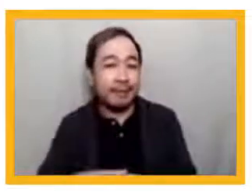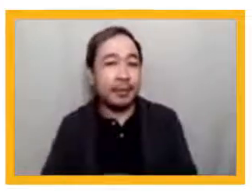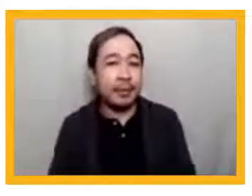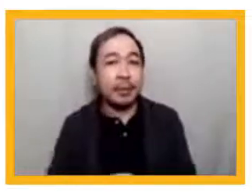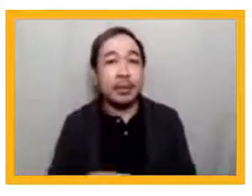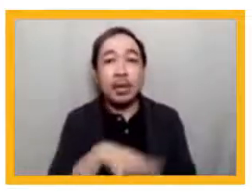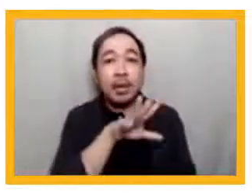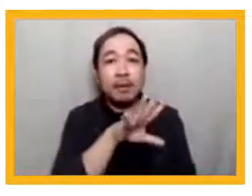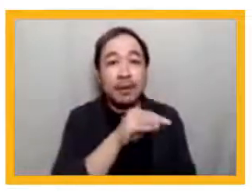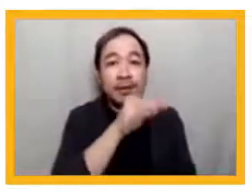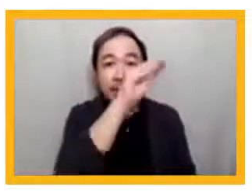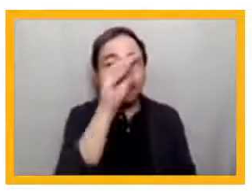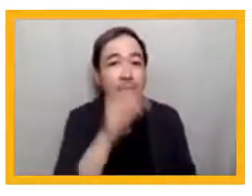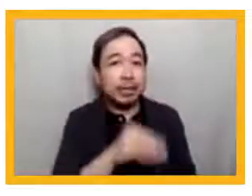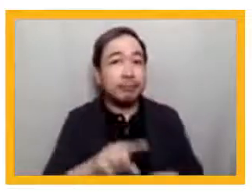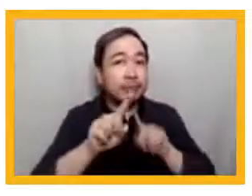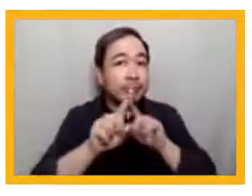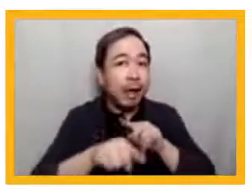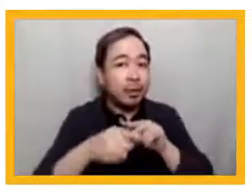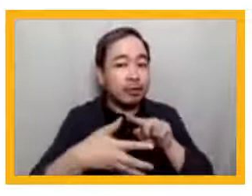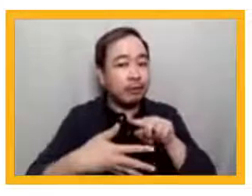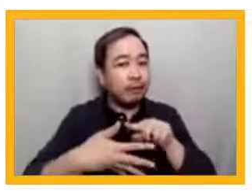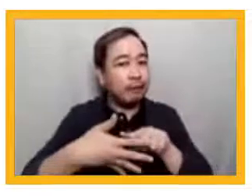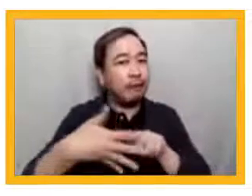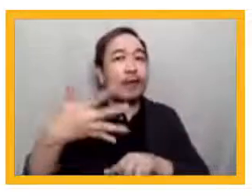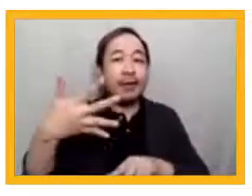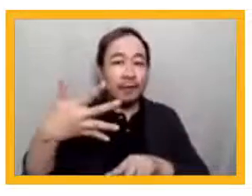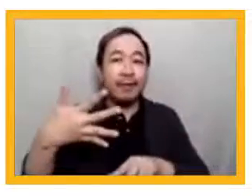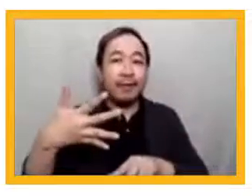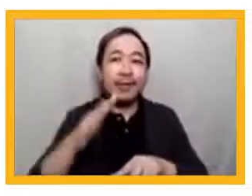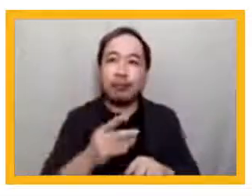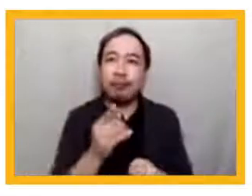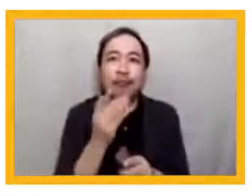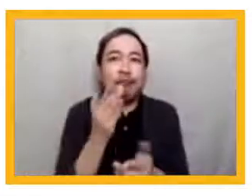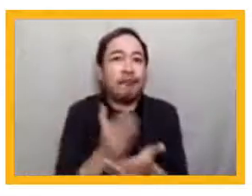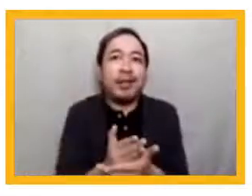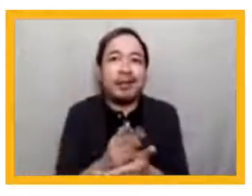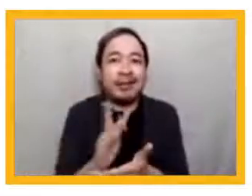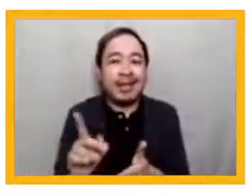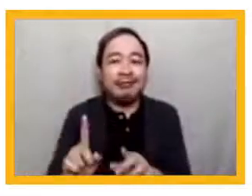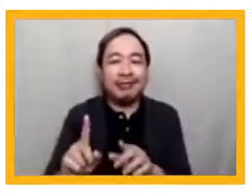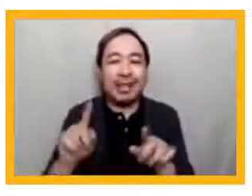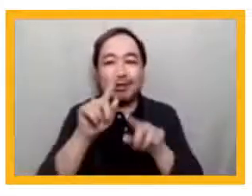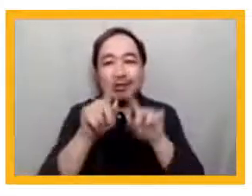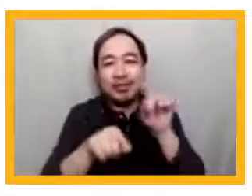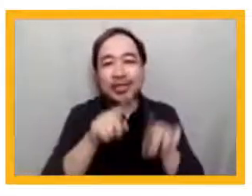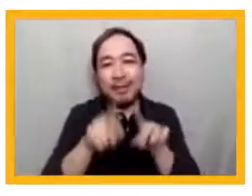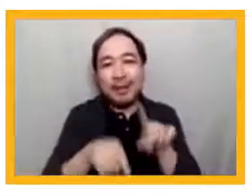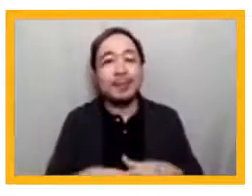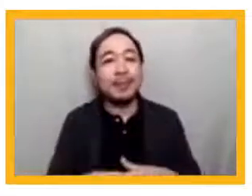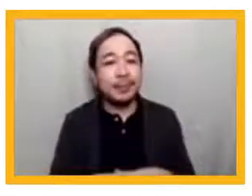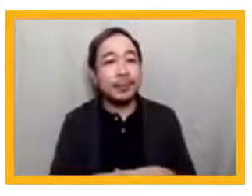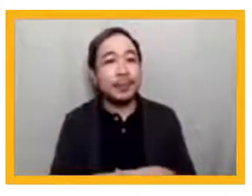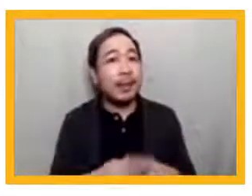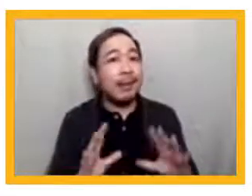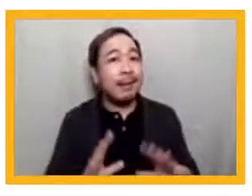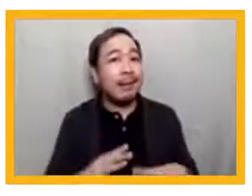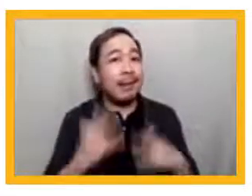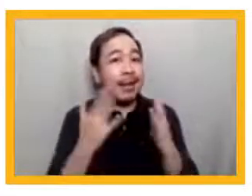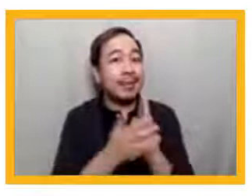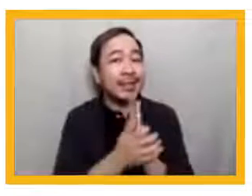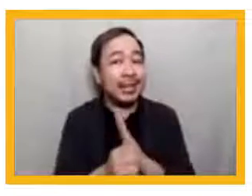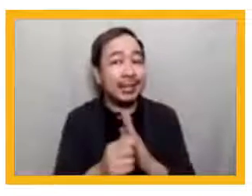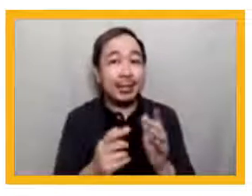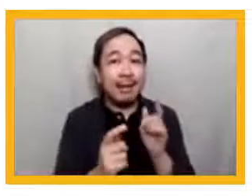answered all five competencies correctly at their end line survey. For life skills, the qualitative interview showed